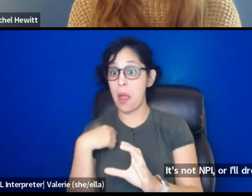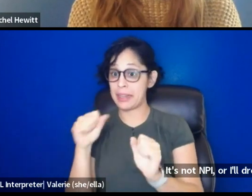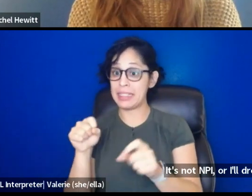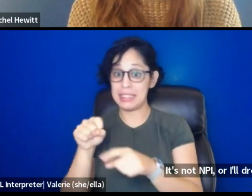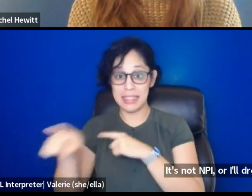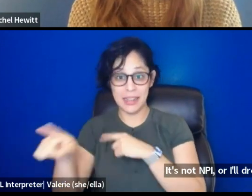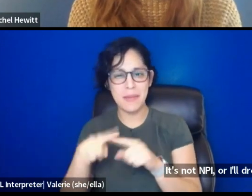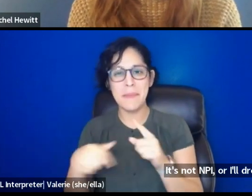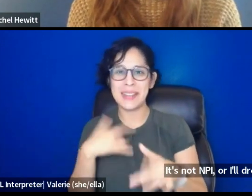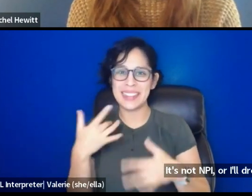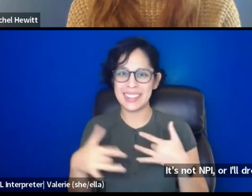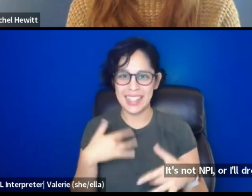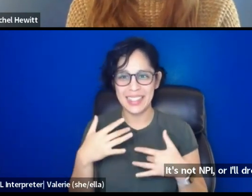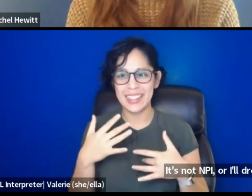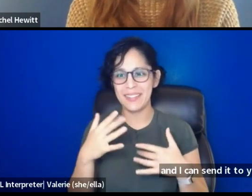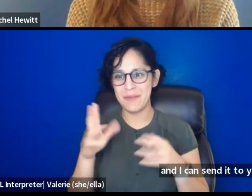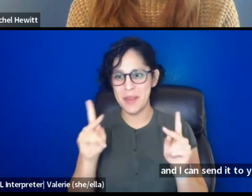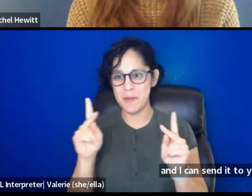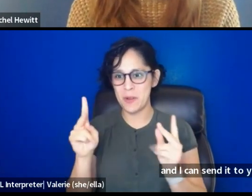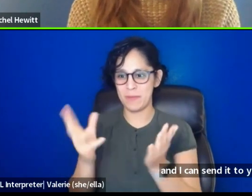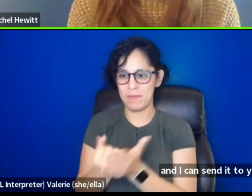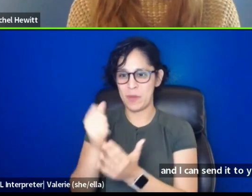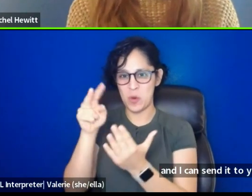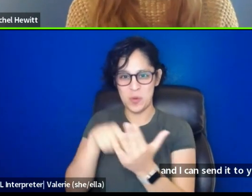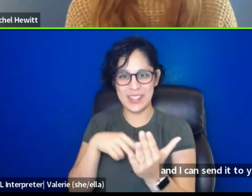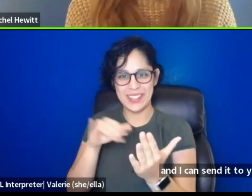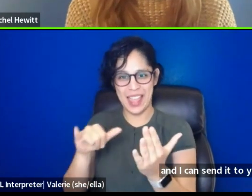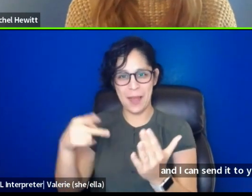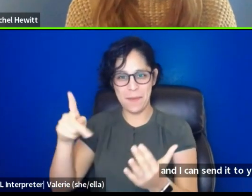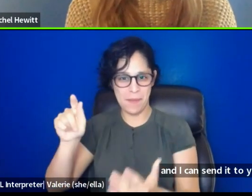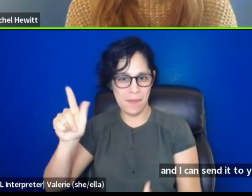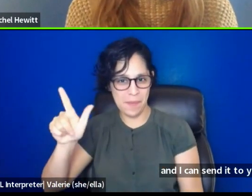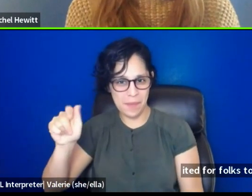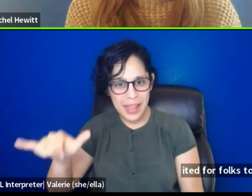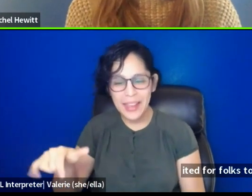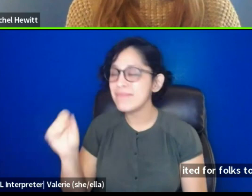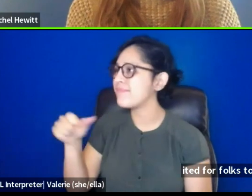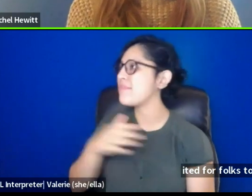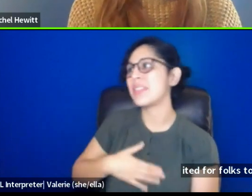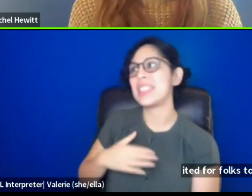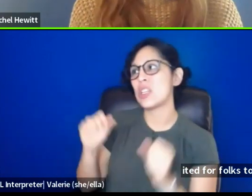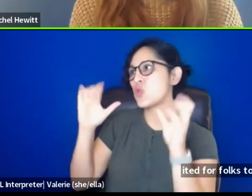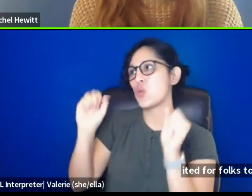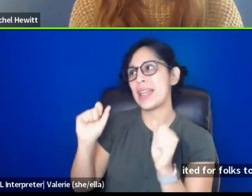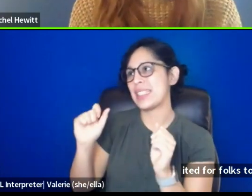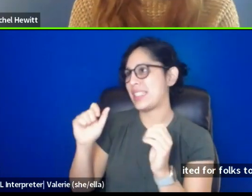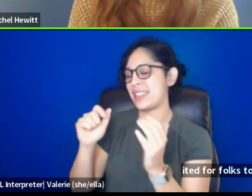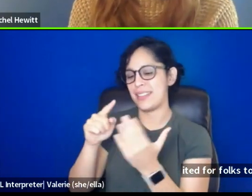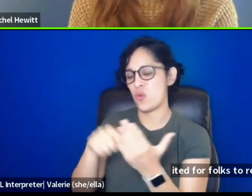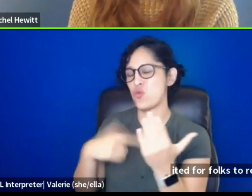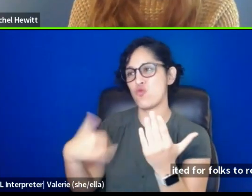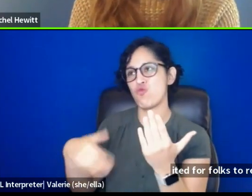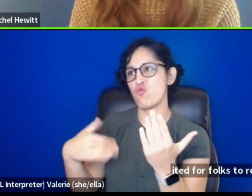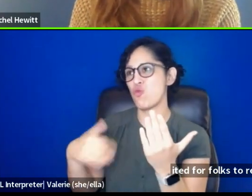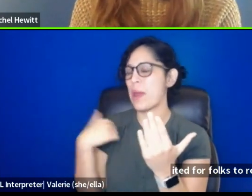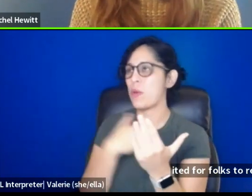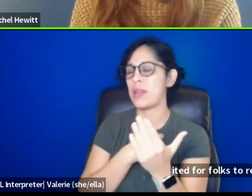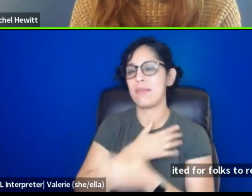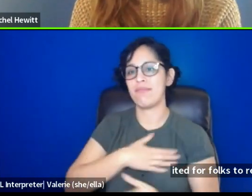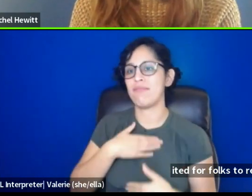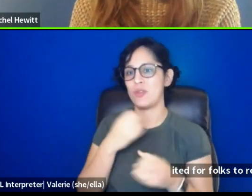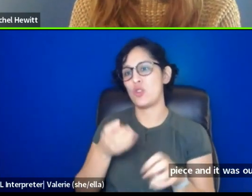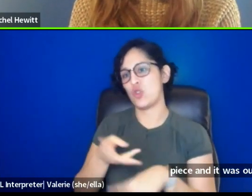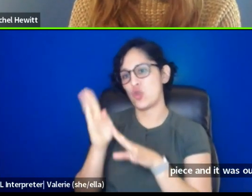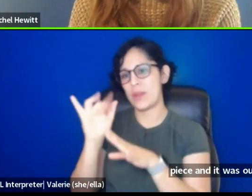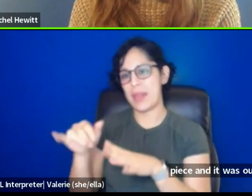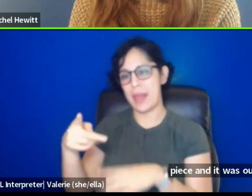I'm always excited for folks to read it. Yes, do. It's an incredible piece and it was our absolute pleasure to stream it. I'm pulling up,